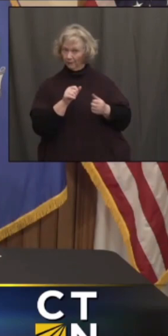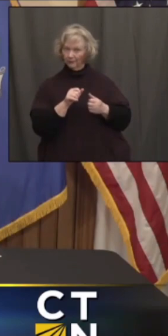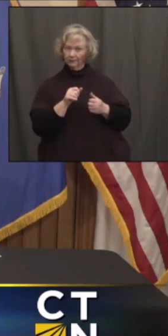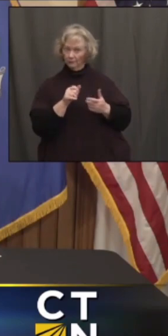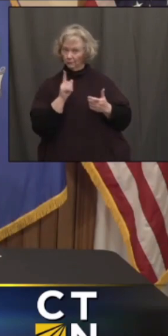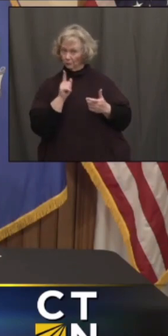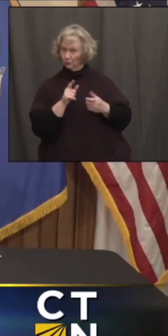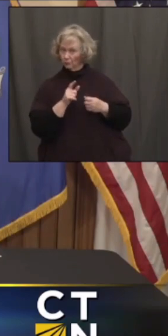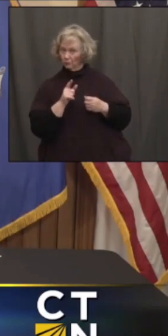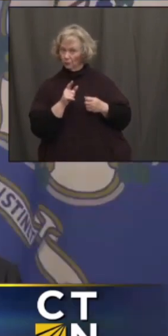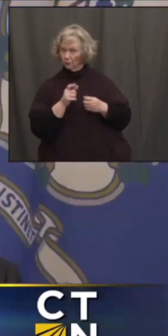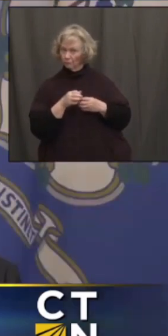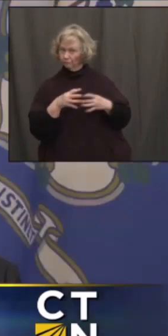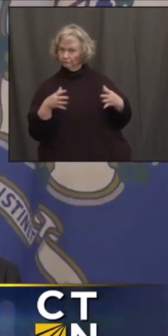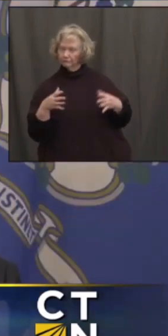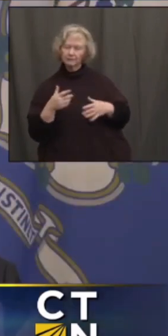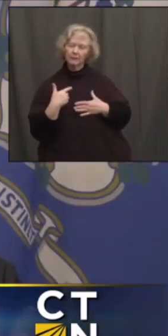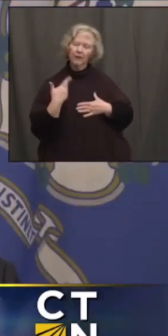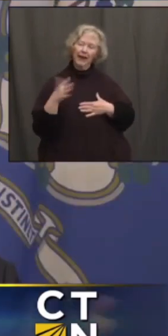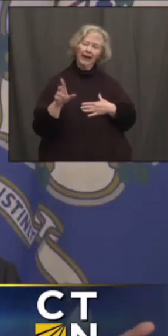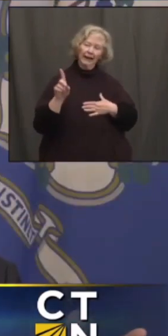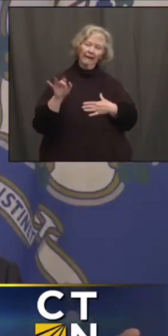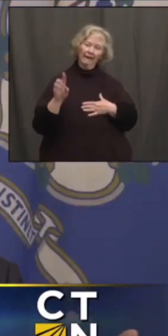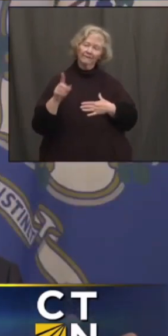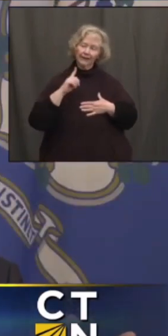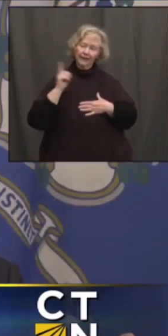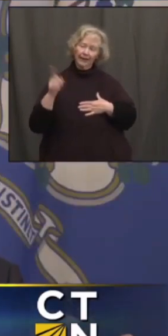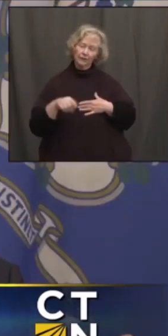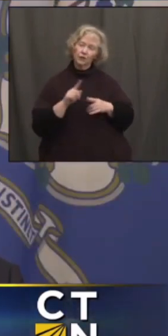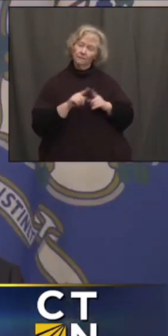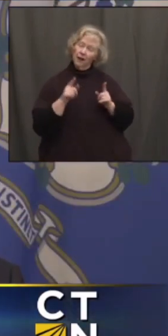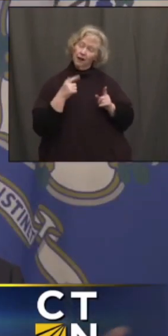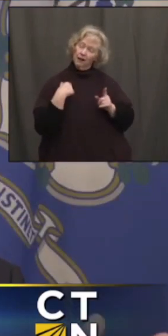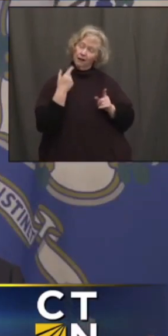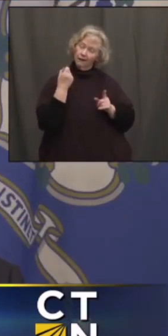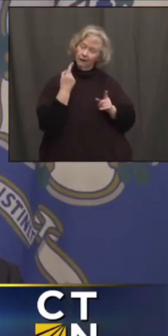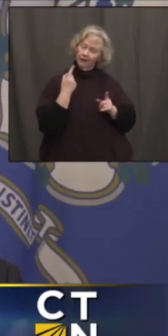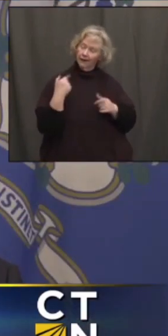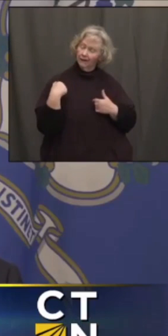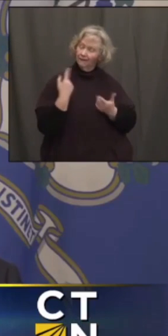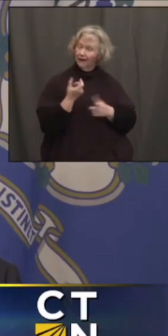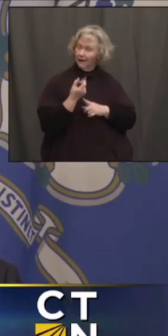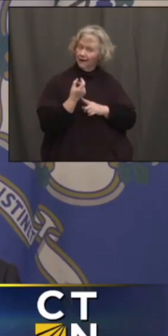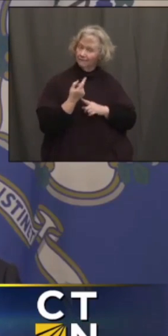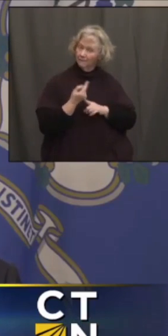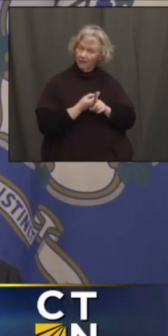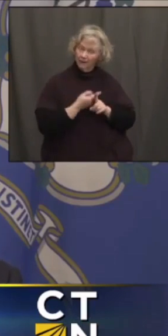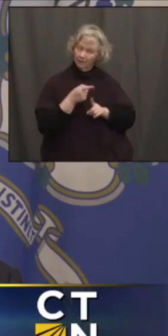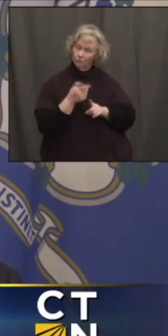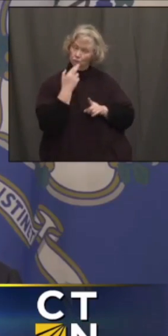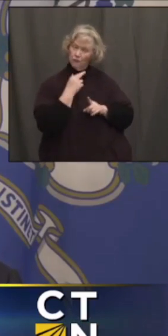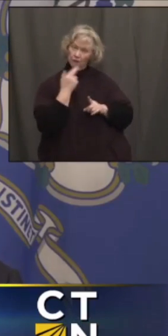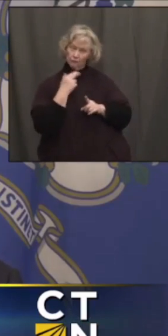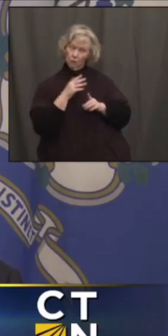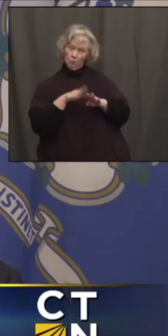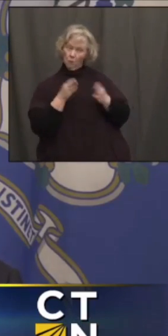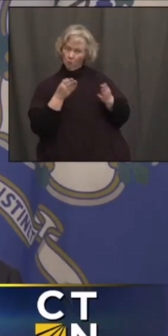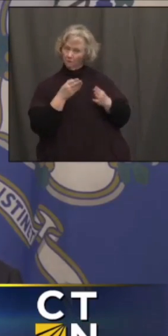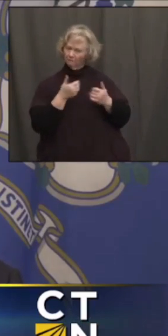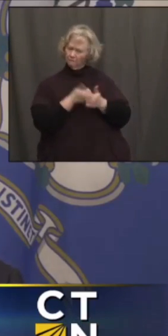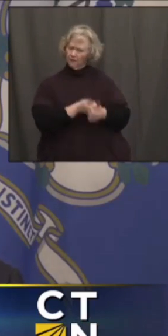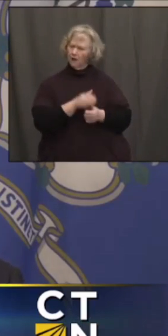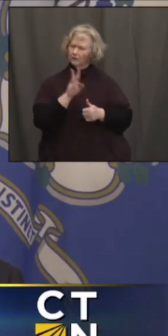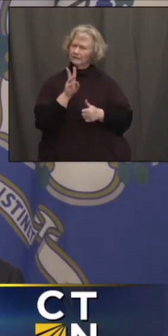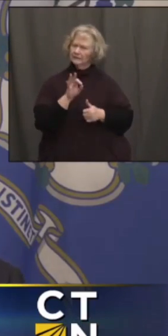going to pass that buck right to David Lehman. But the good news is that for the last, you know, 11 months, these restaurants have been open with six feet of